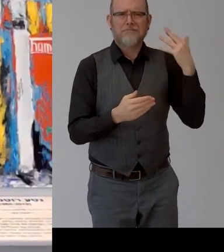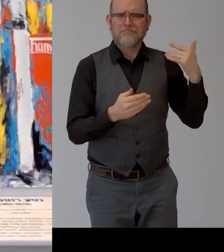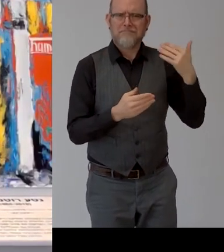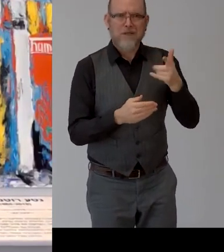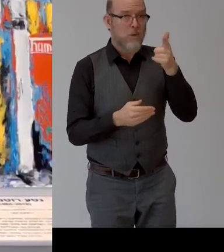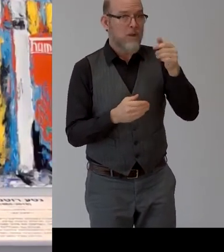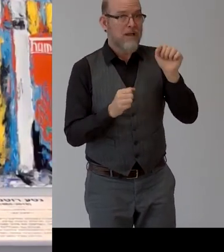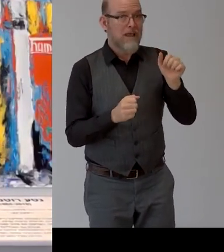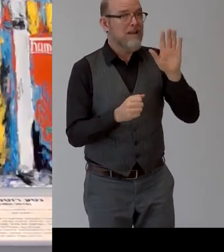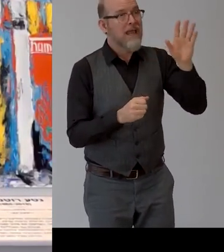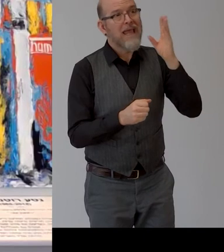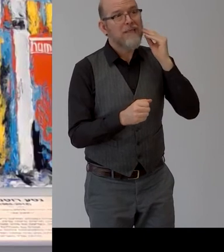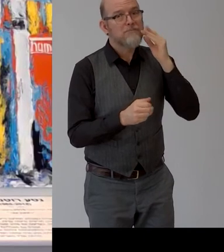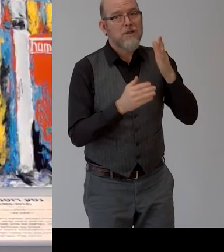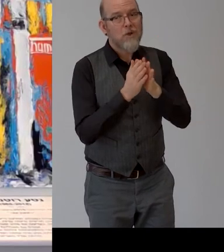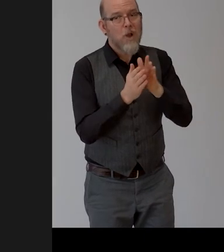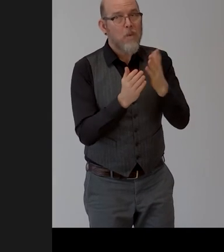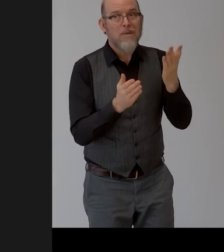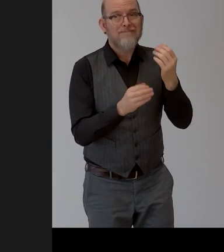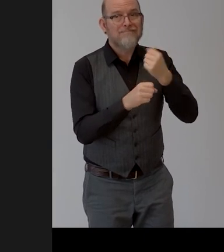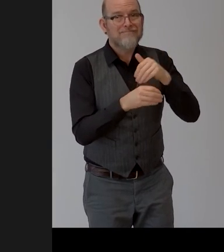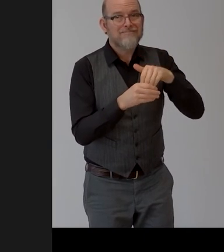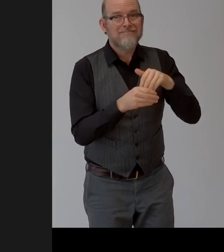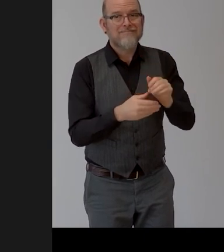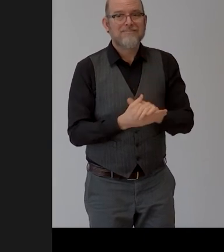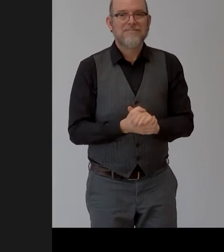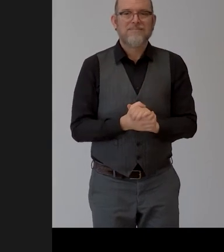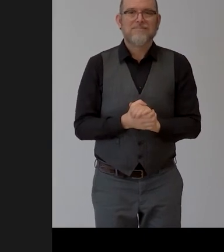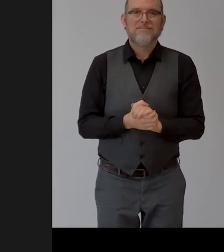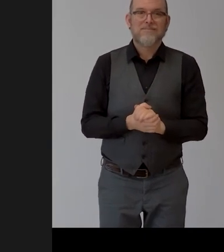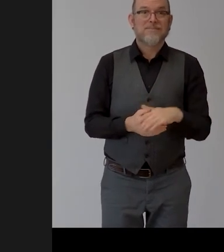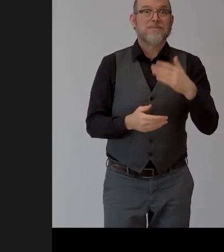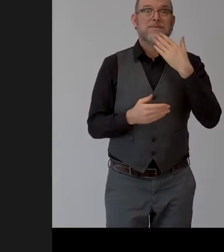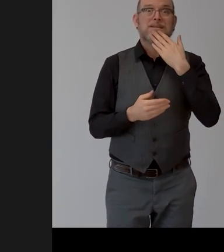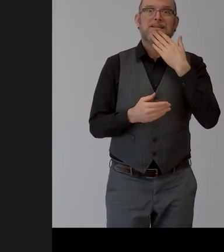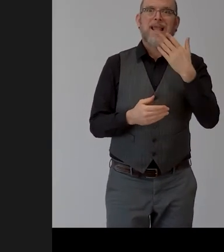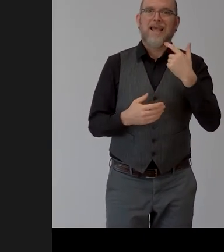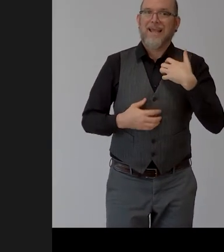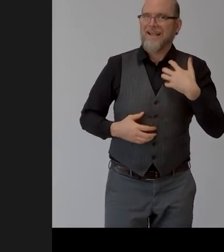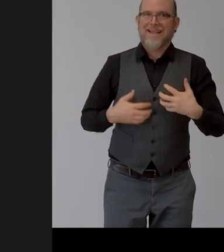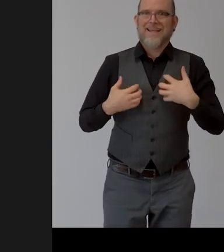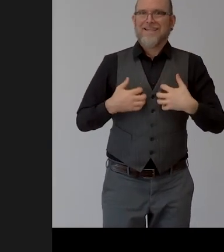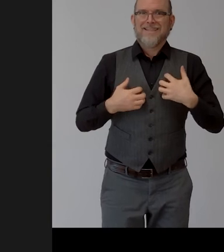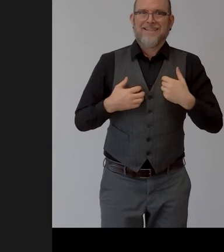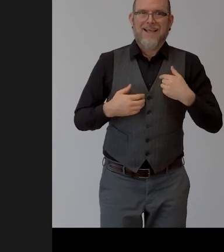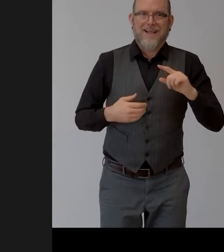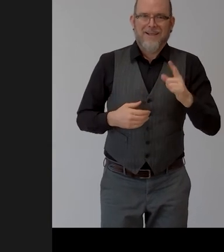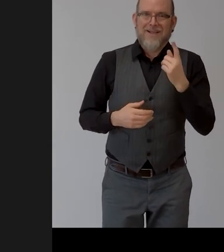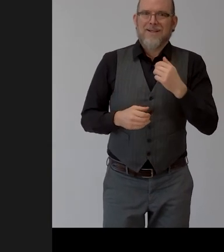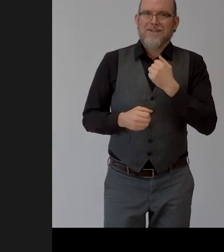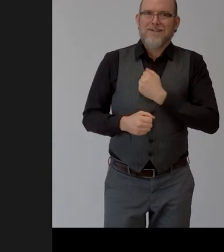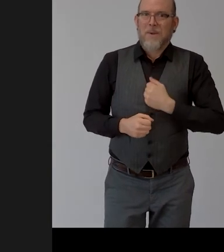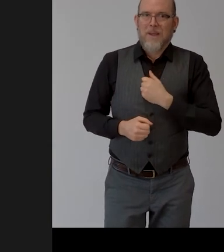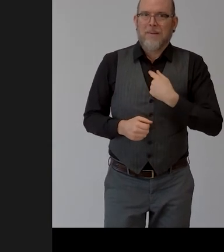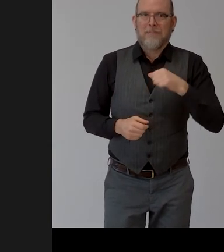experience thank you michael i'm very excited and i'm i'm apologize about my hebrewish i hope